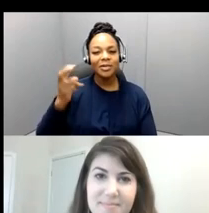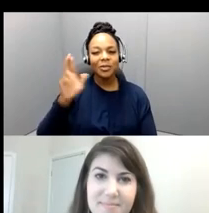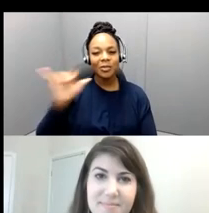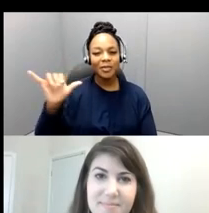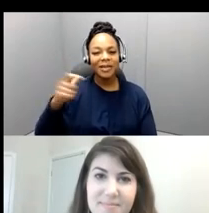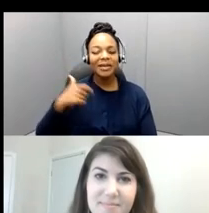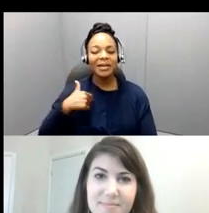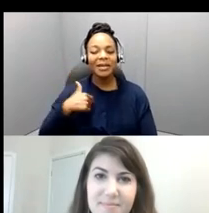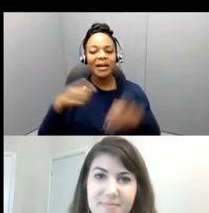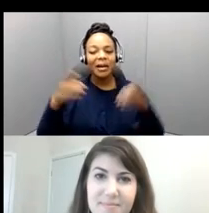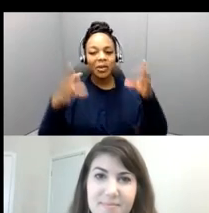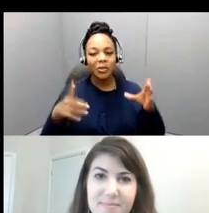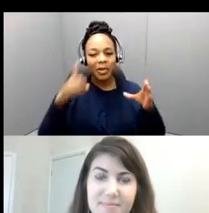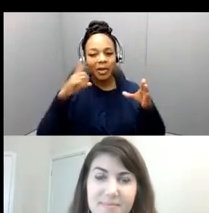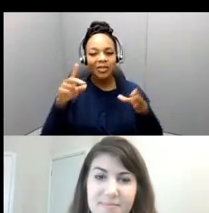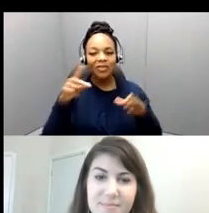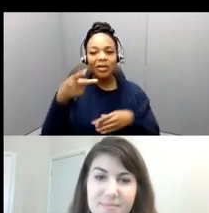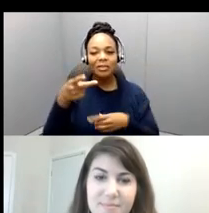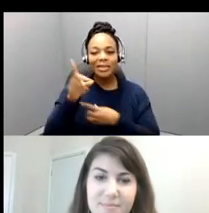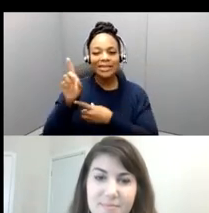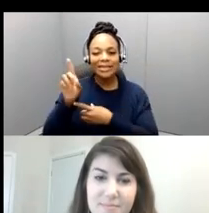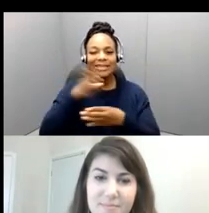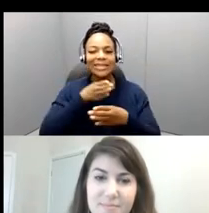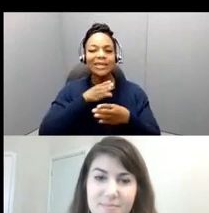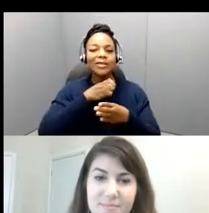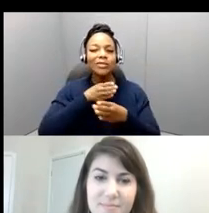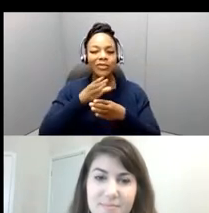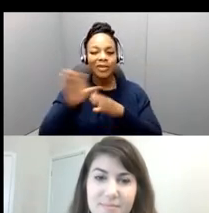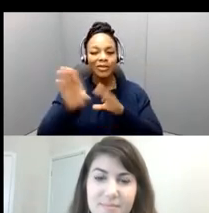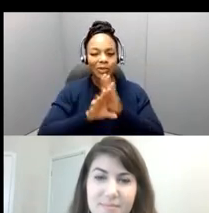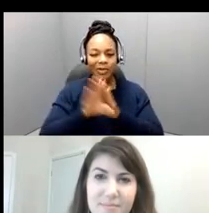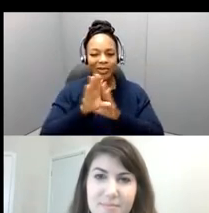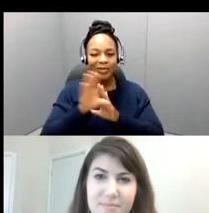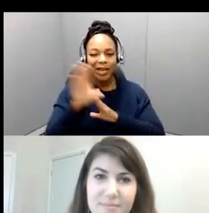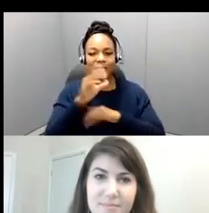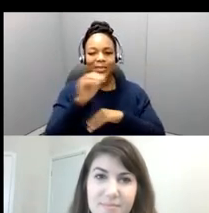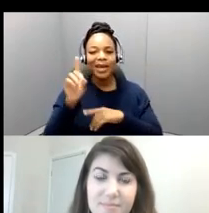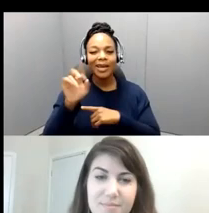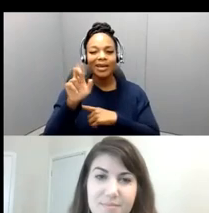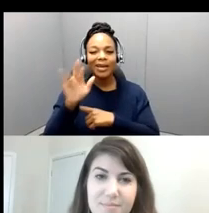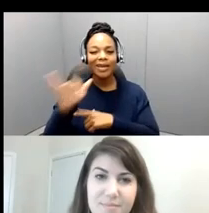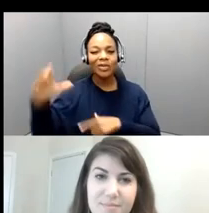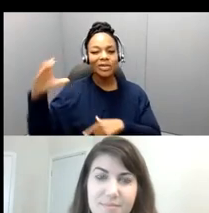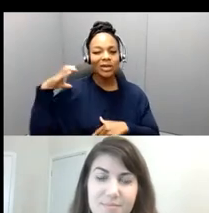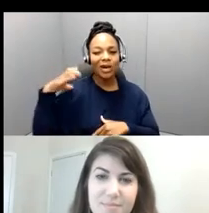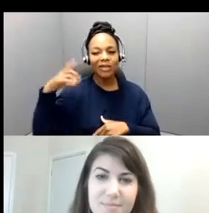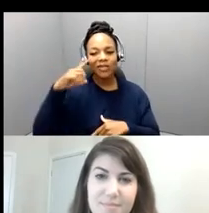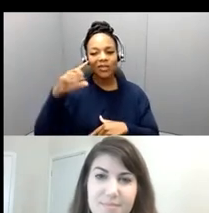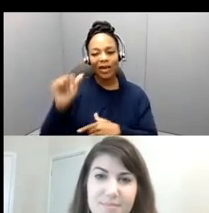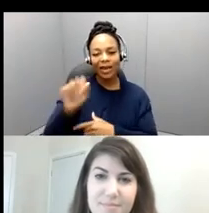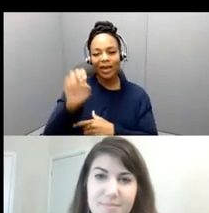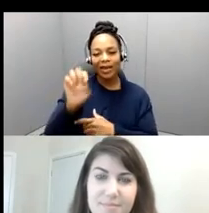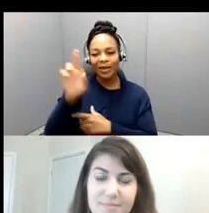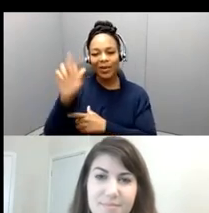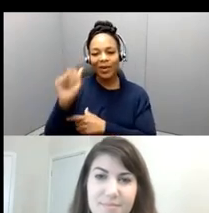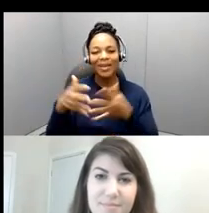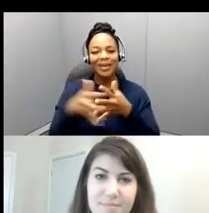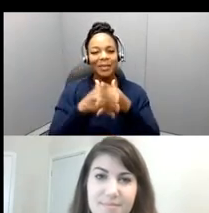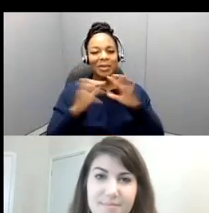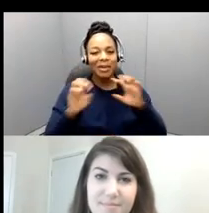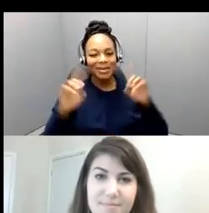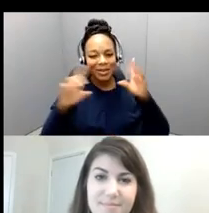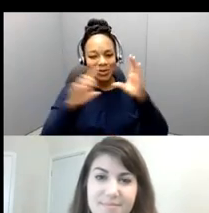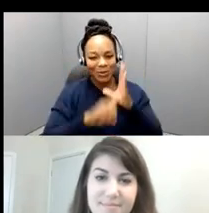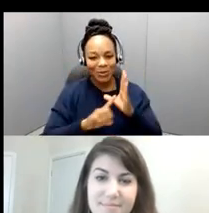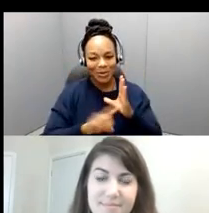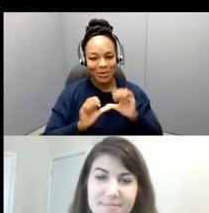Development and the Diversity Officer at the American Educational Research Association, AERA, and I want to welcome you